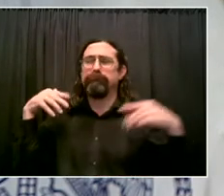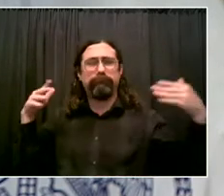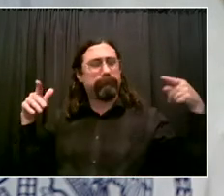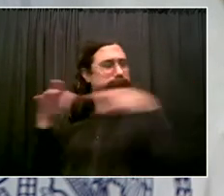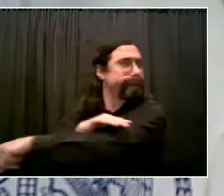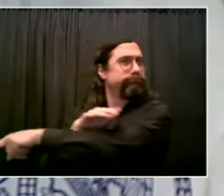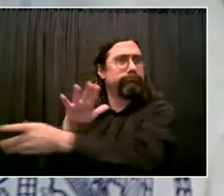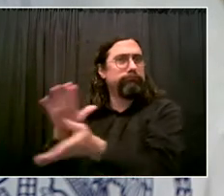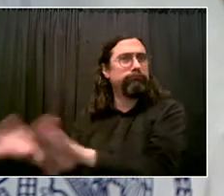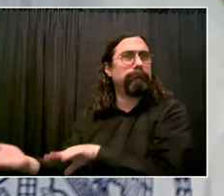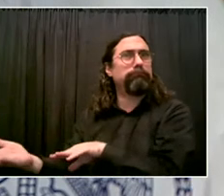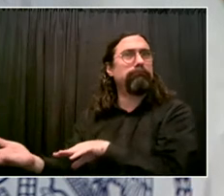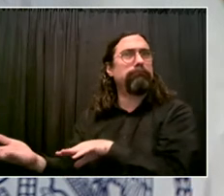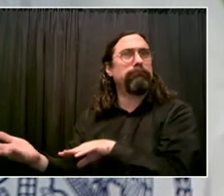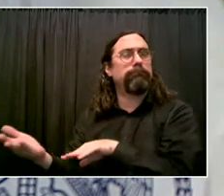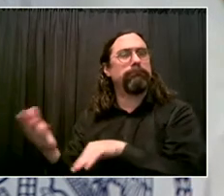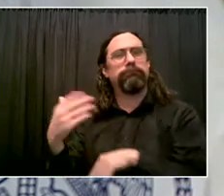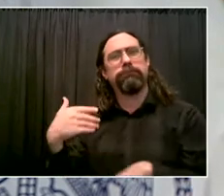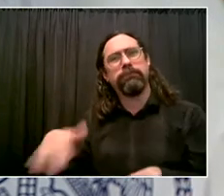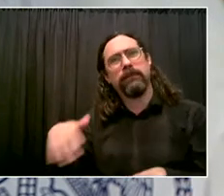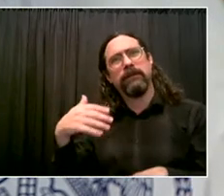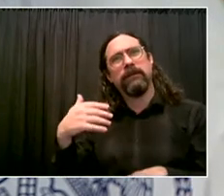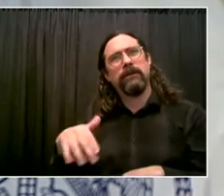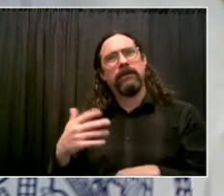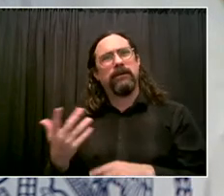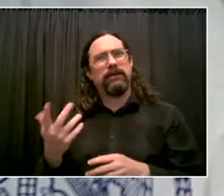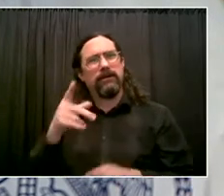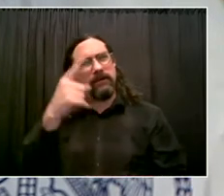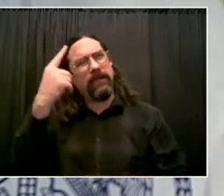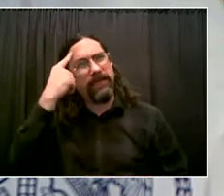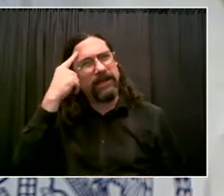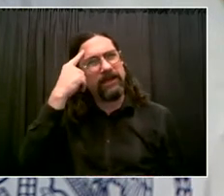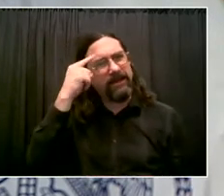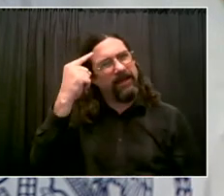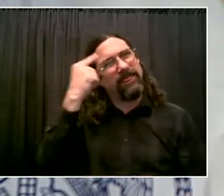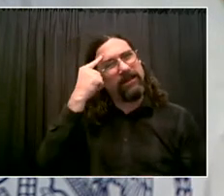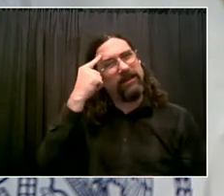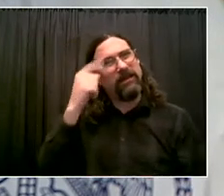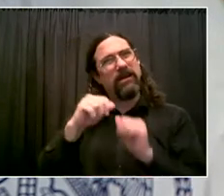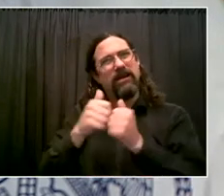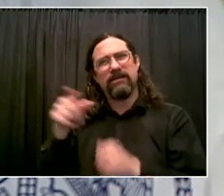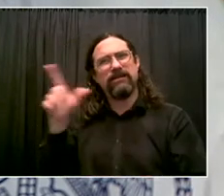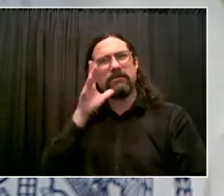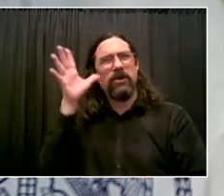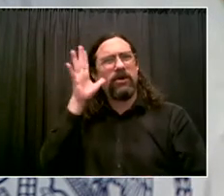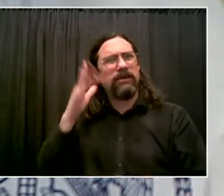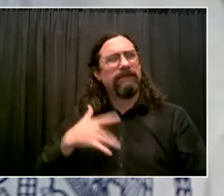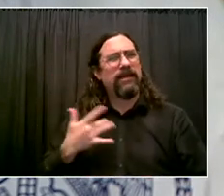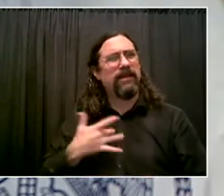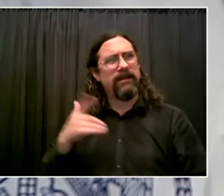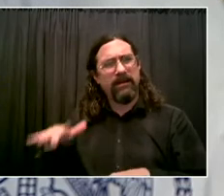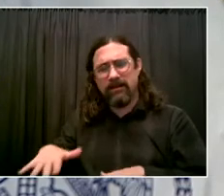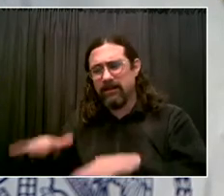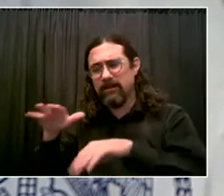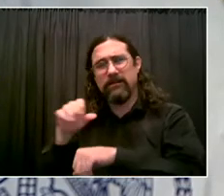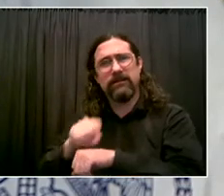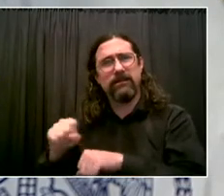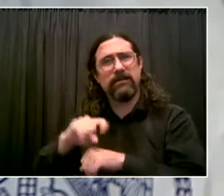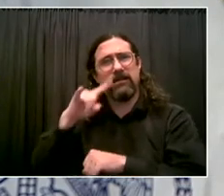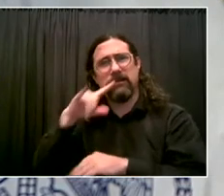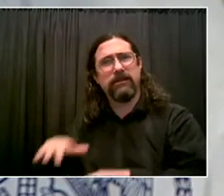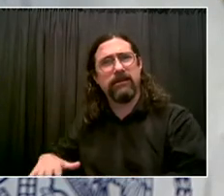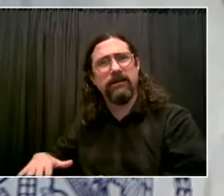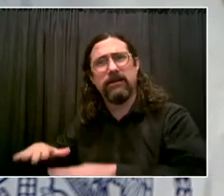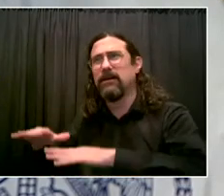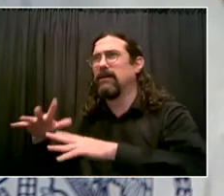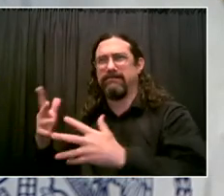follow the way it's supposed to in life. You're supposed to see your children live their lives out,